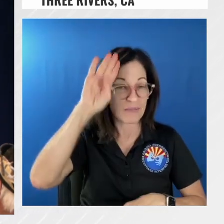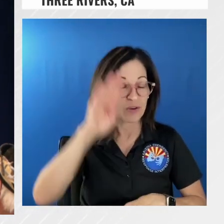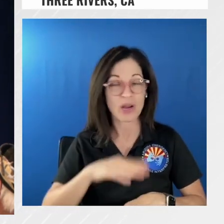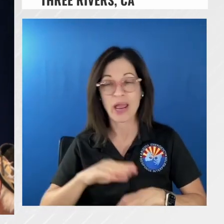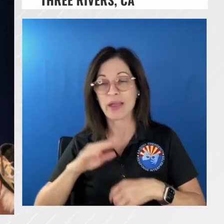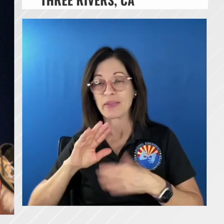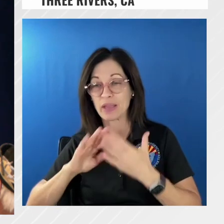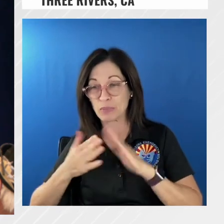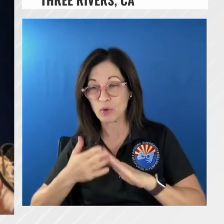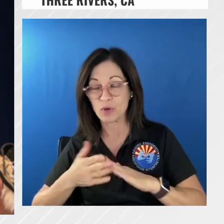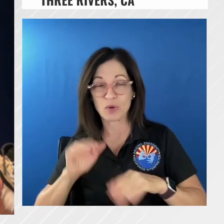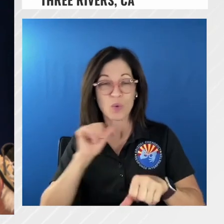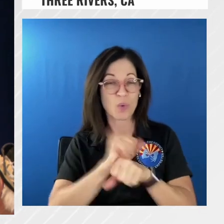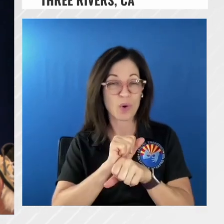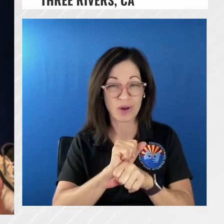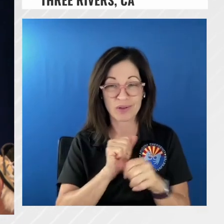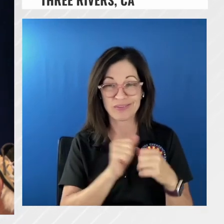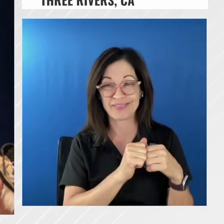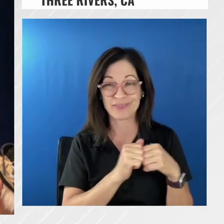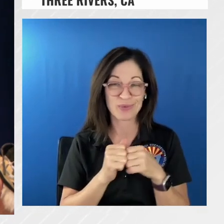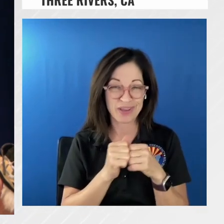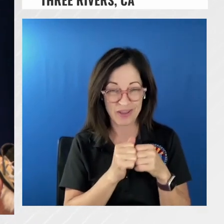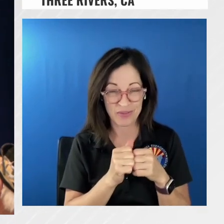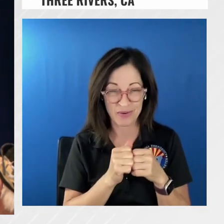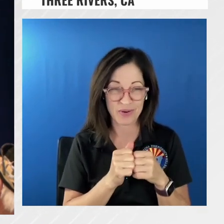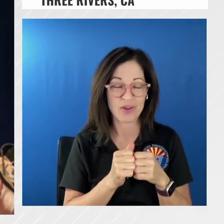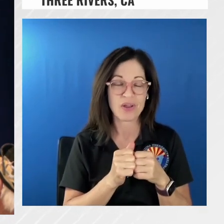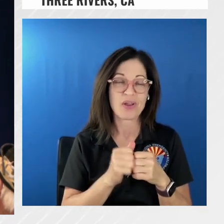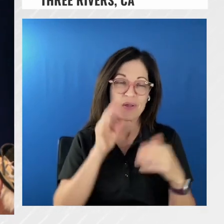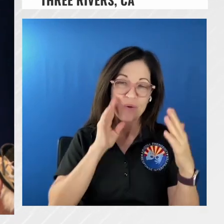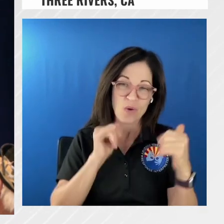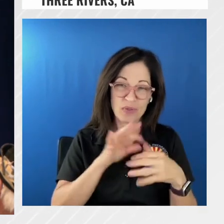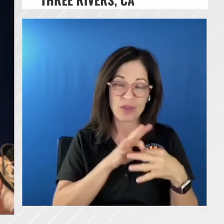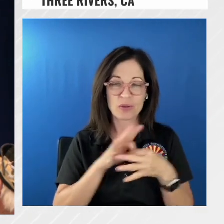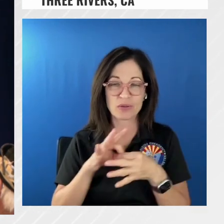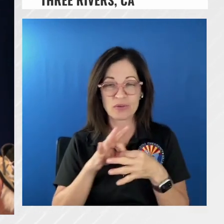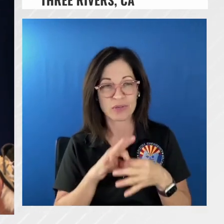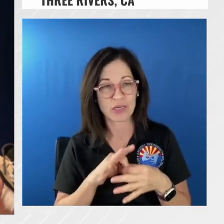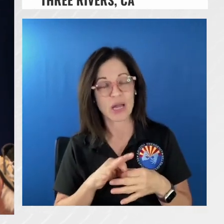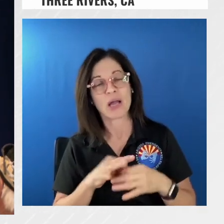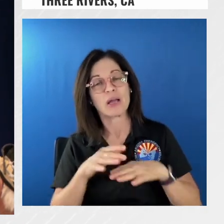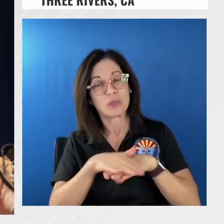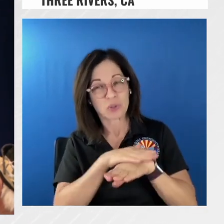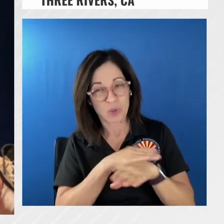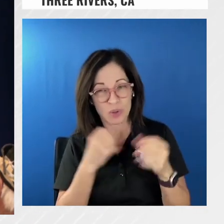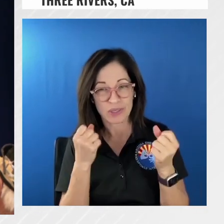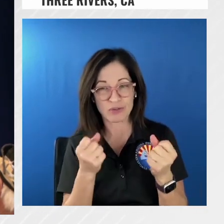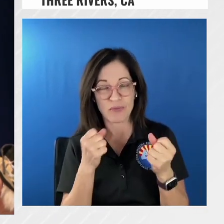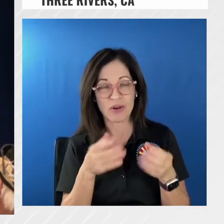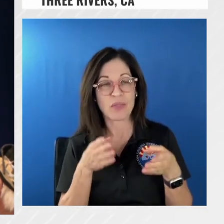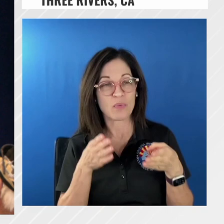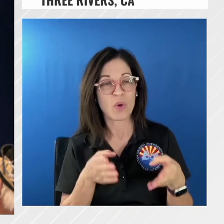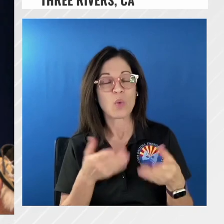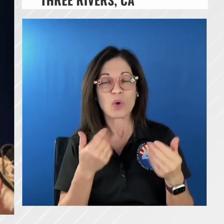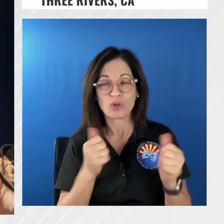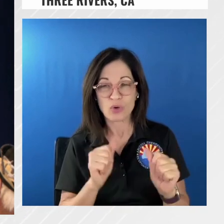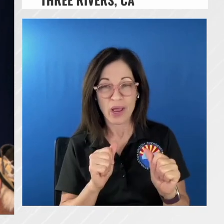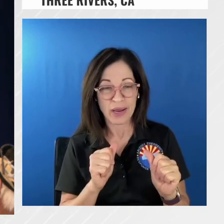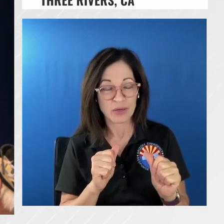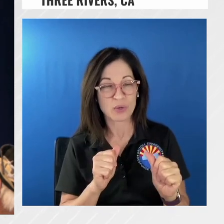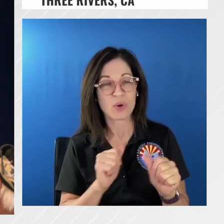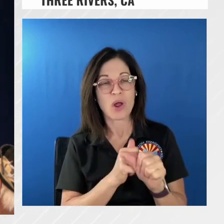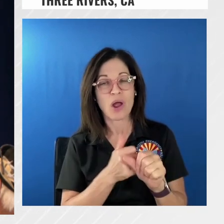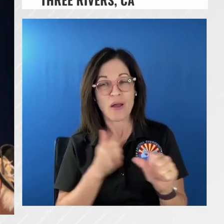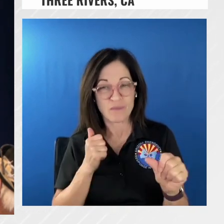around each other hopefully with a lot of cooperation uh conservative driving on the road we can try to deconflict some of those